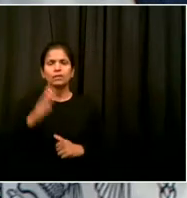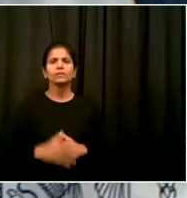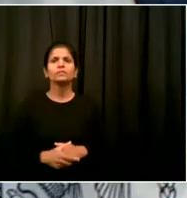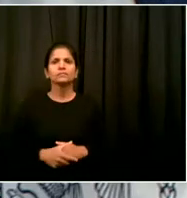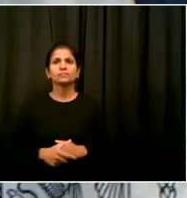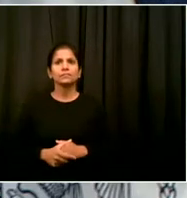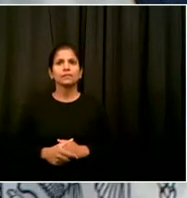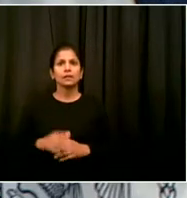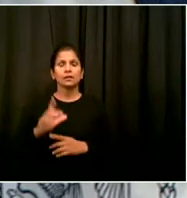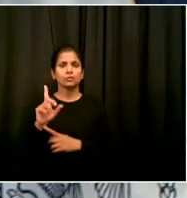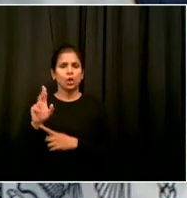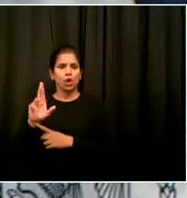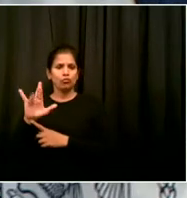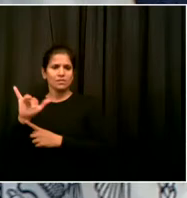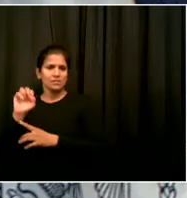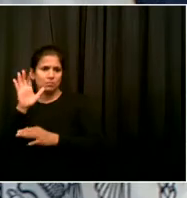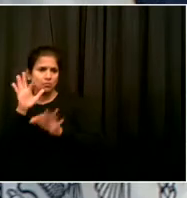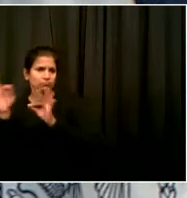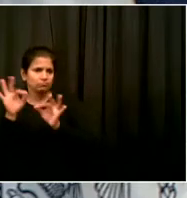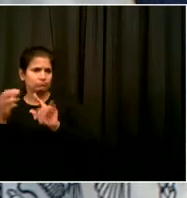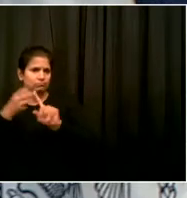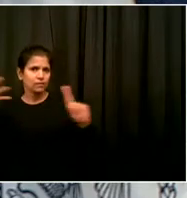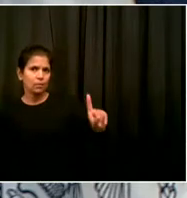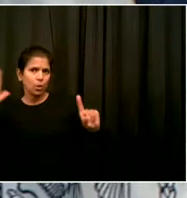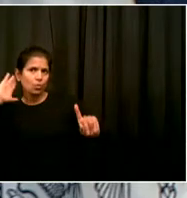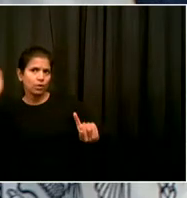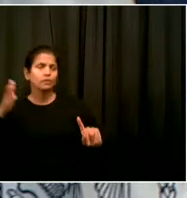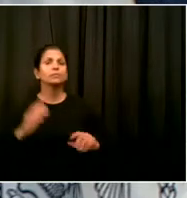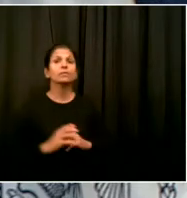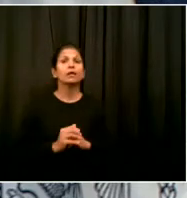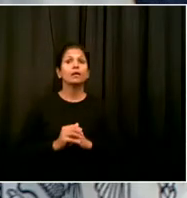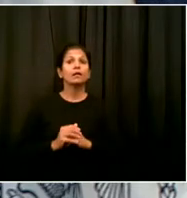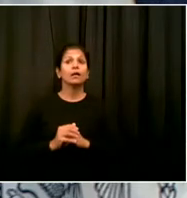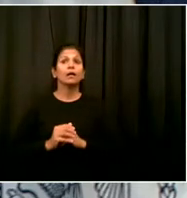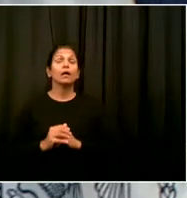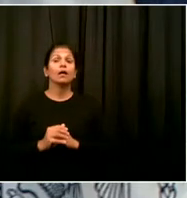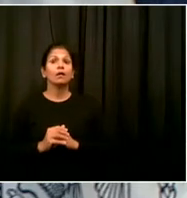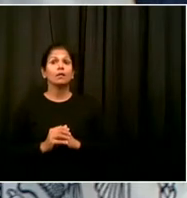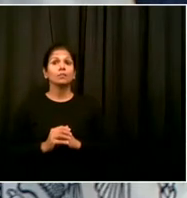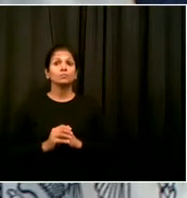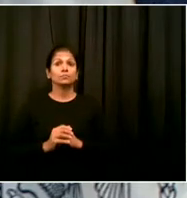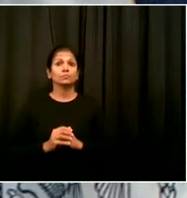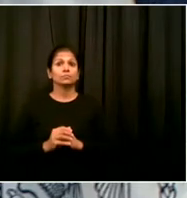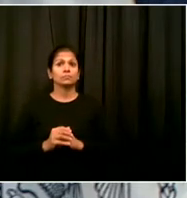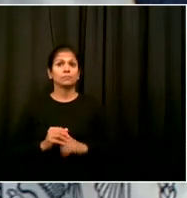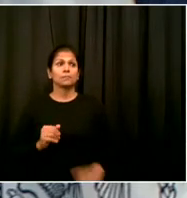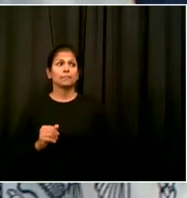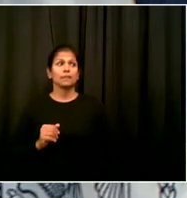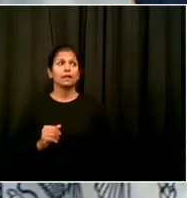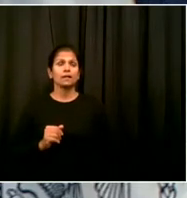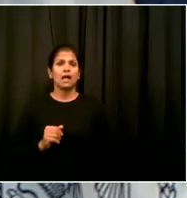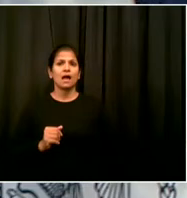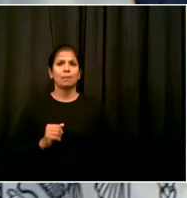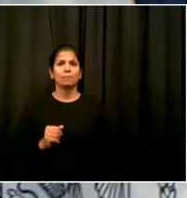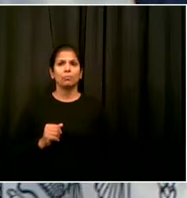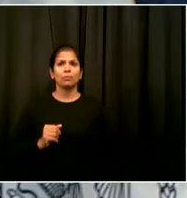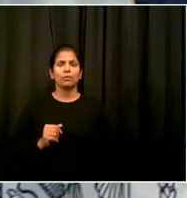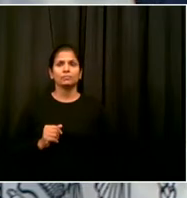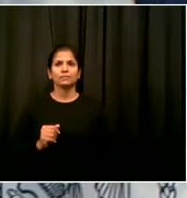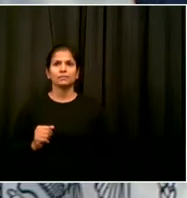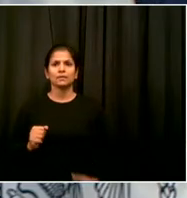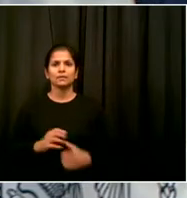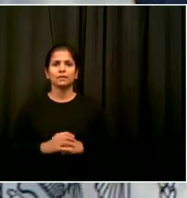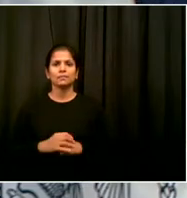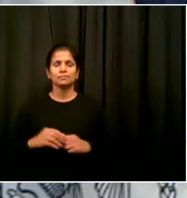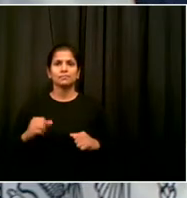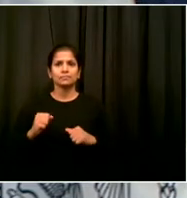Look, Rich, what we want to make sure is we're maximizing space, but obviously also being smart about keeping people